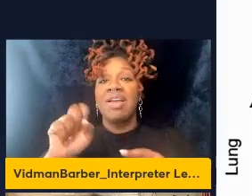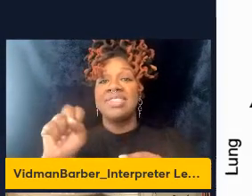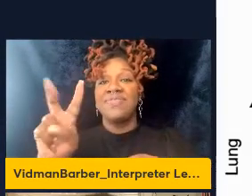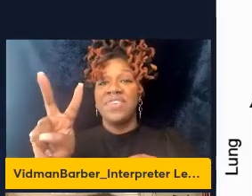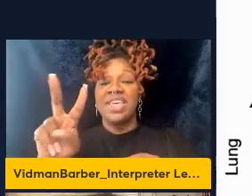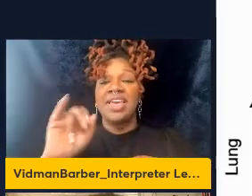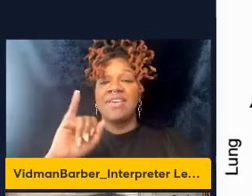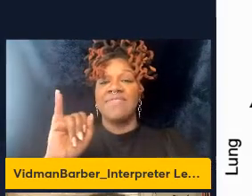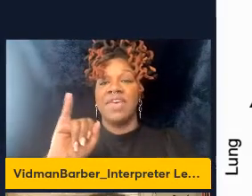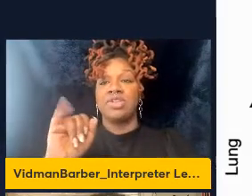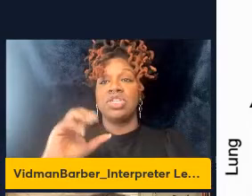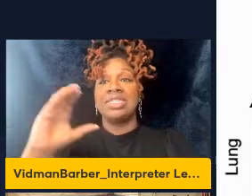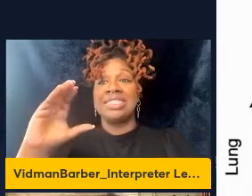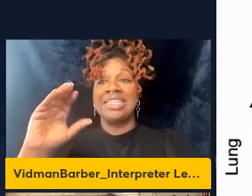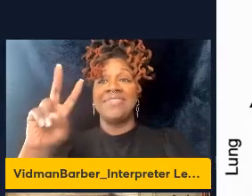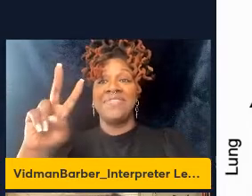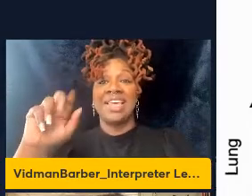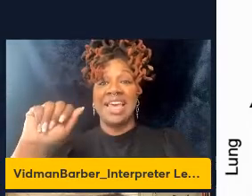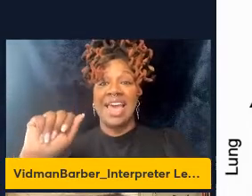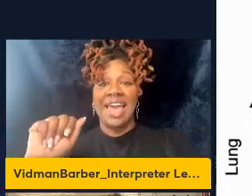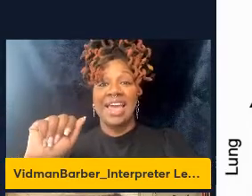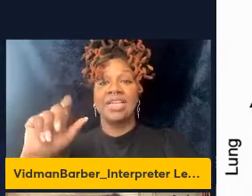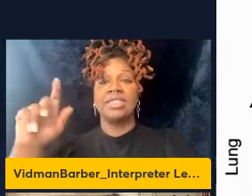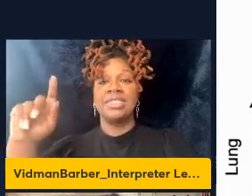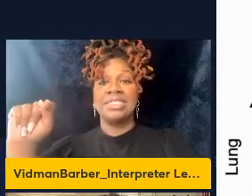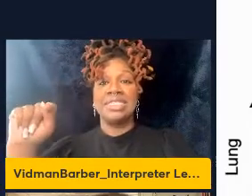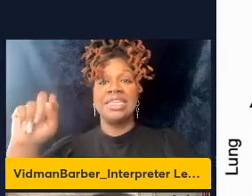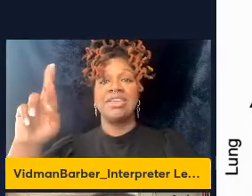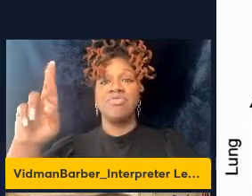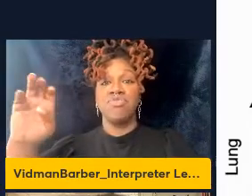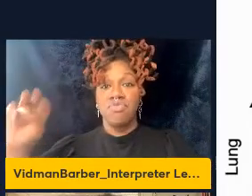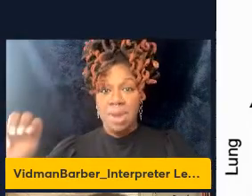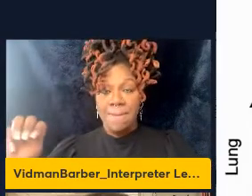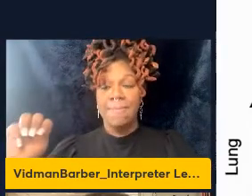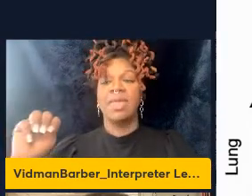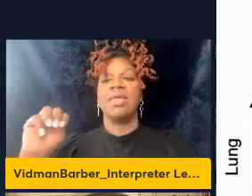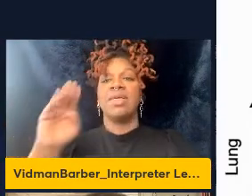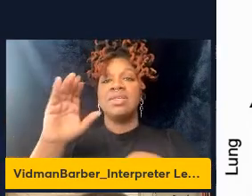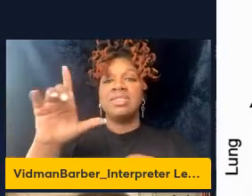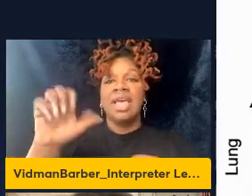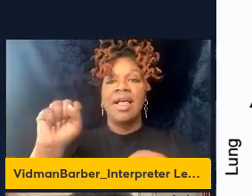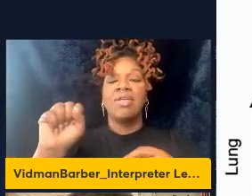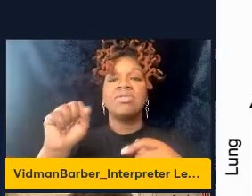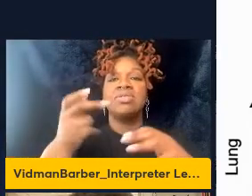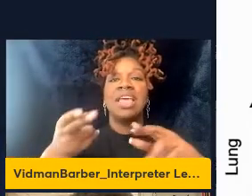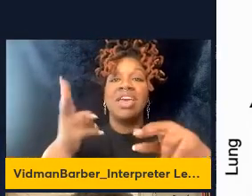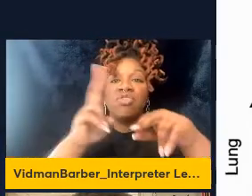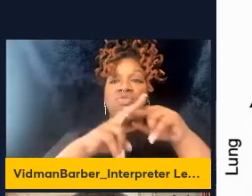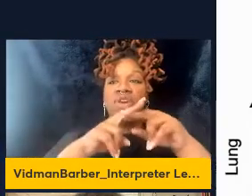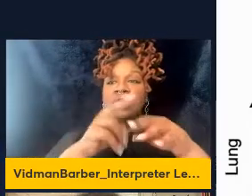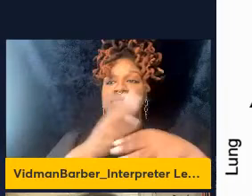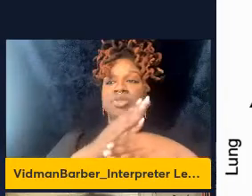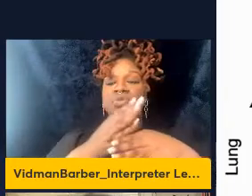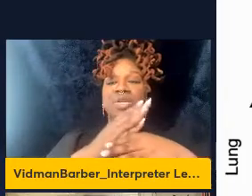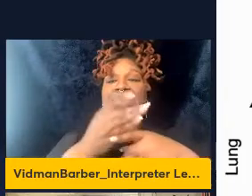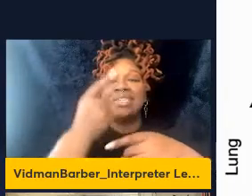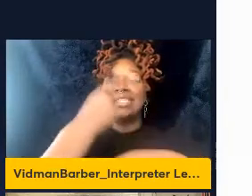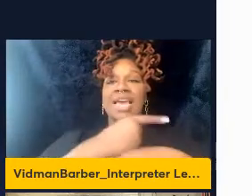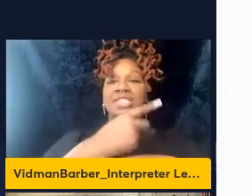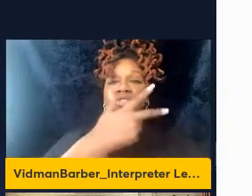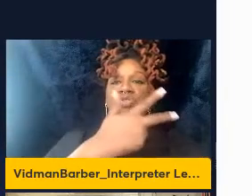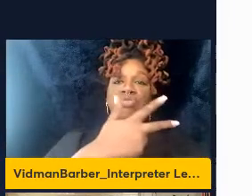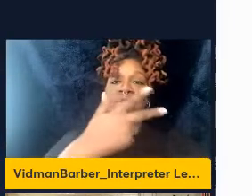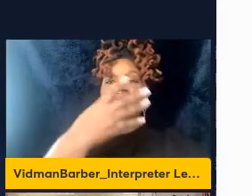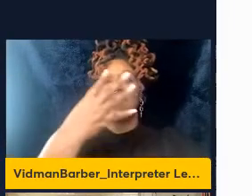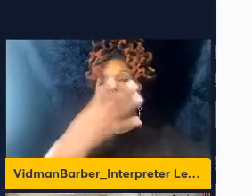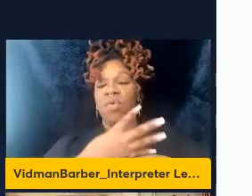CD8 T-REM cells expand between days three and four post-reinfection so